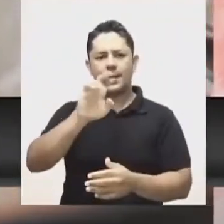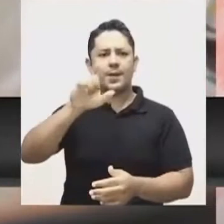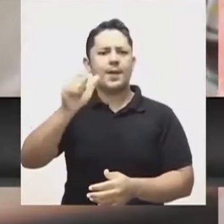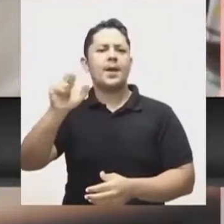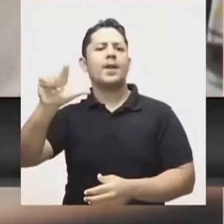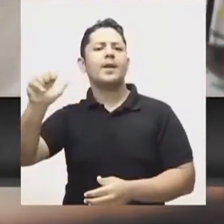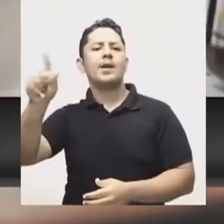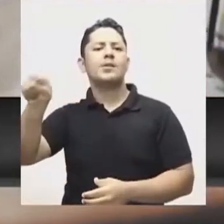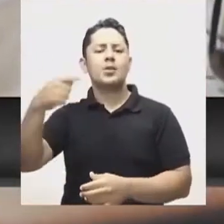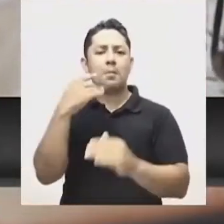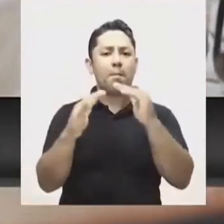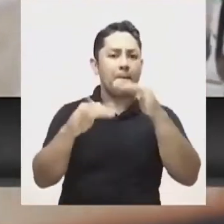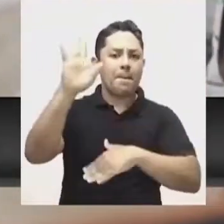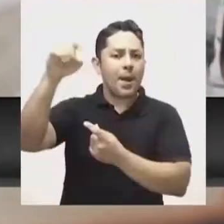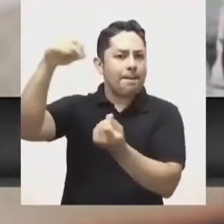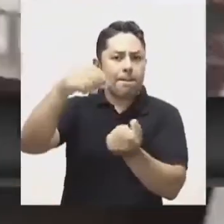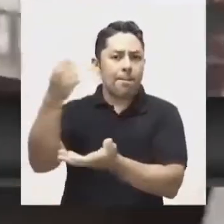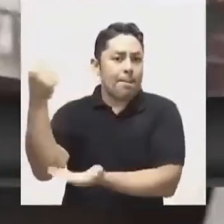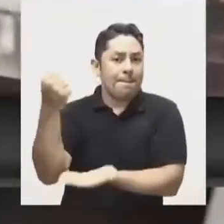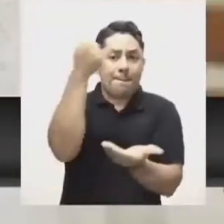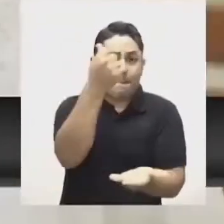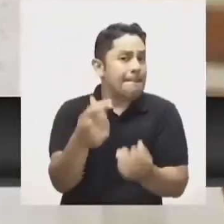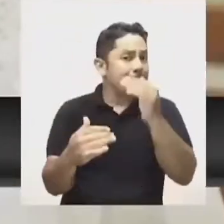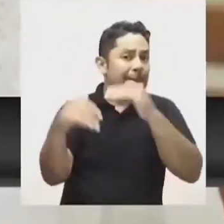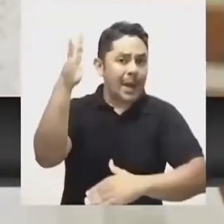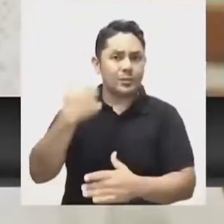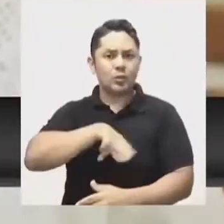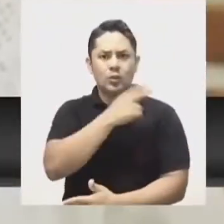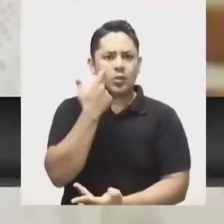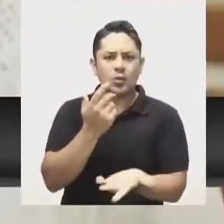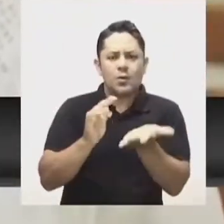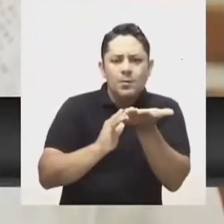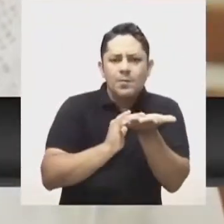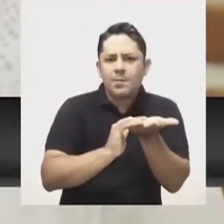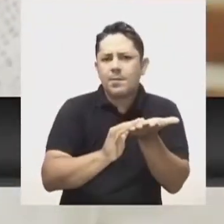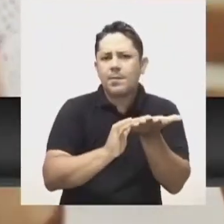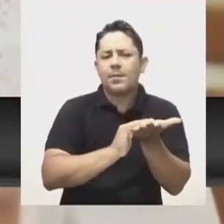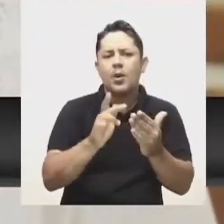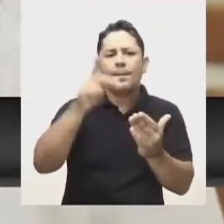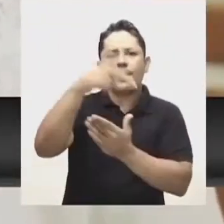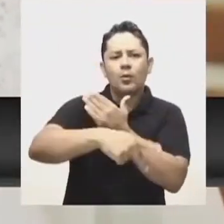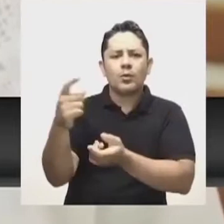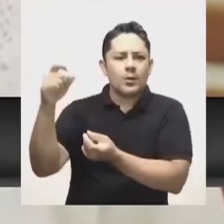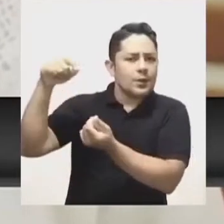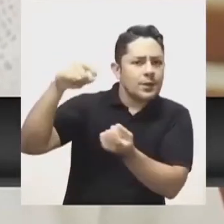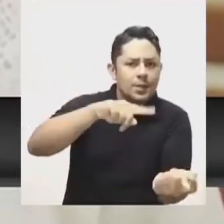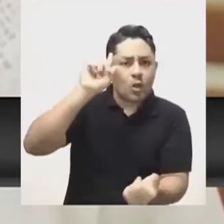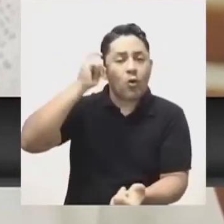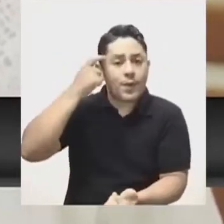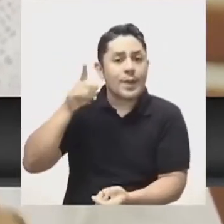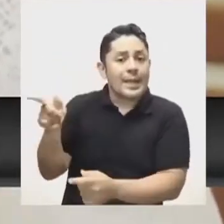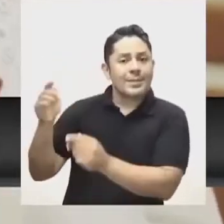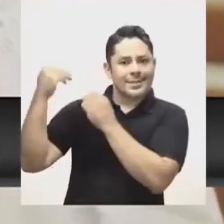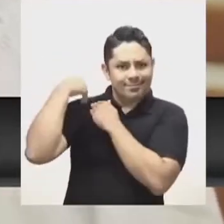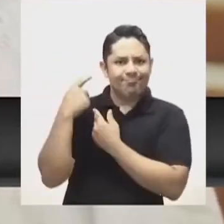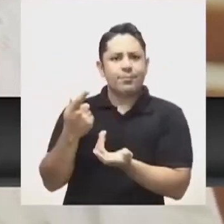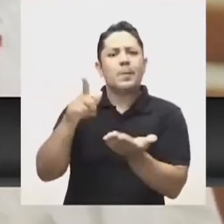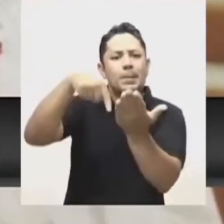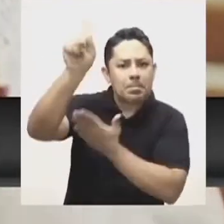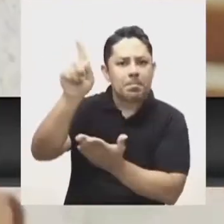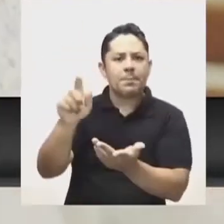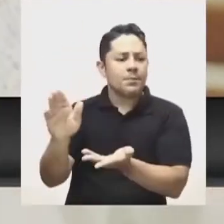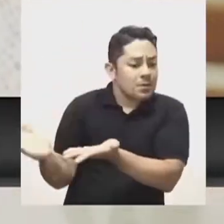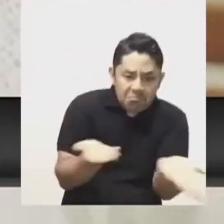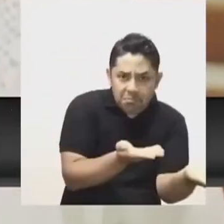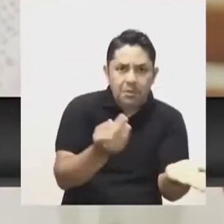reference to the meeting held by the governor. We managed to have the general royalty system sustainably increase her budget. What we need